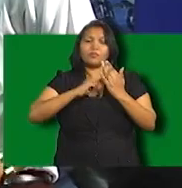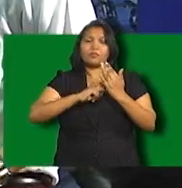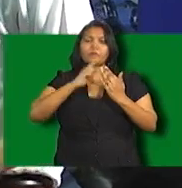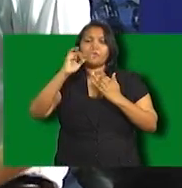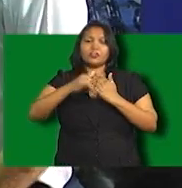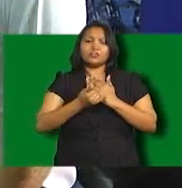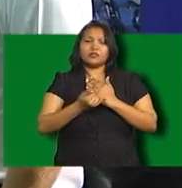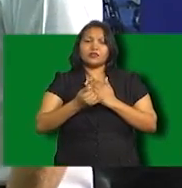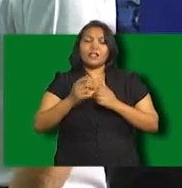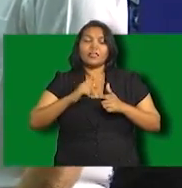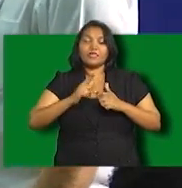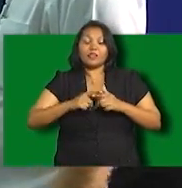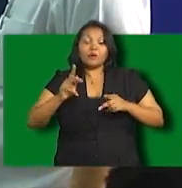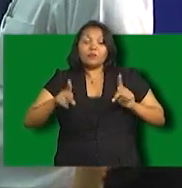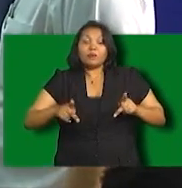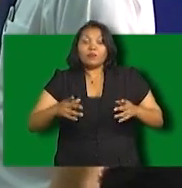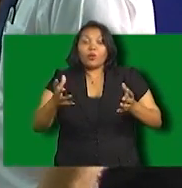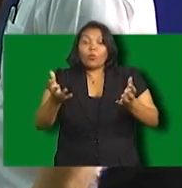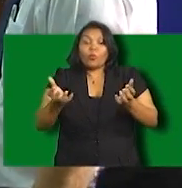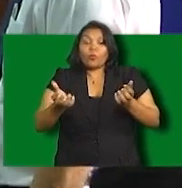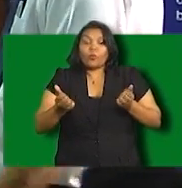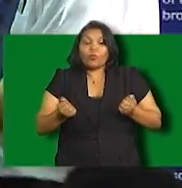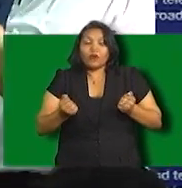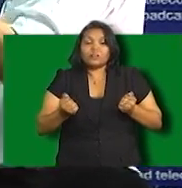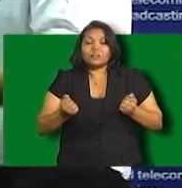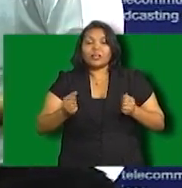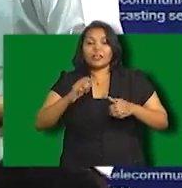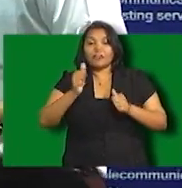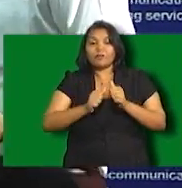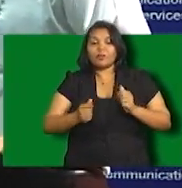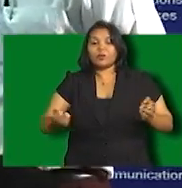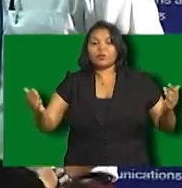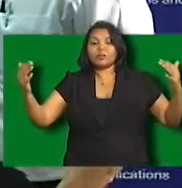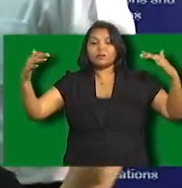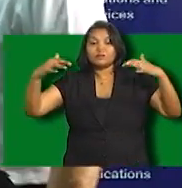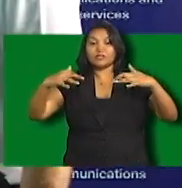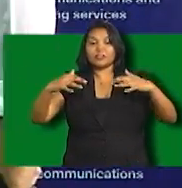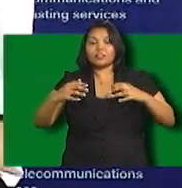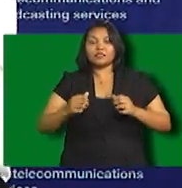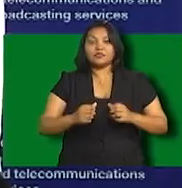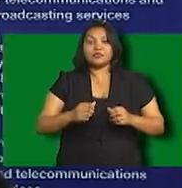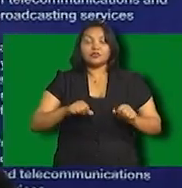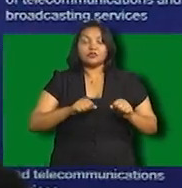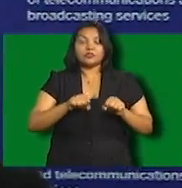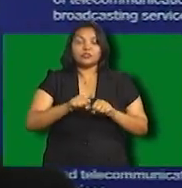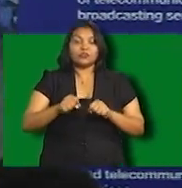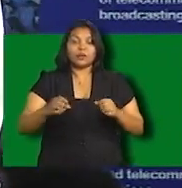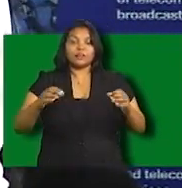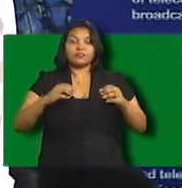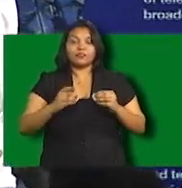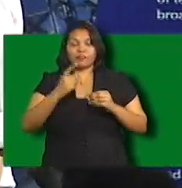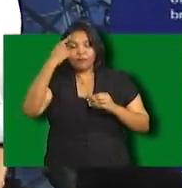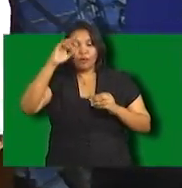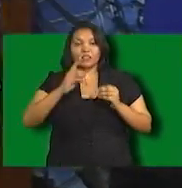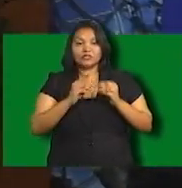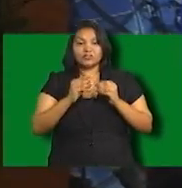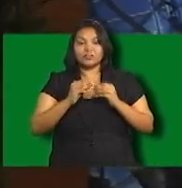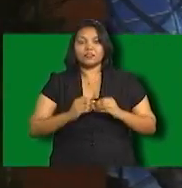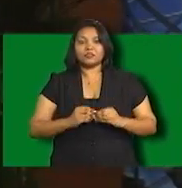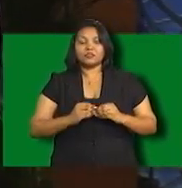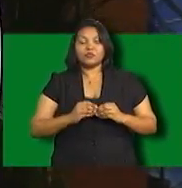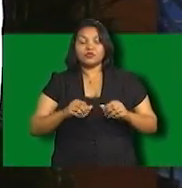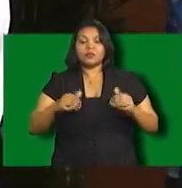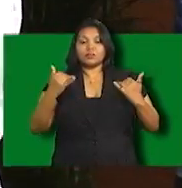idea to everybody. Make it an infrastructure. And with that comes the opportunities to be able to get digital